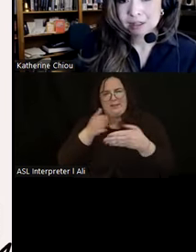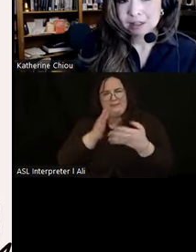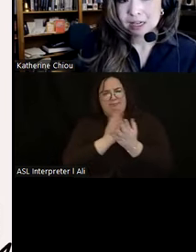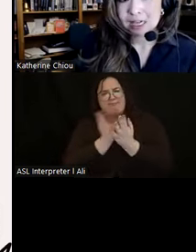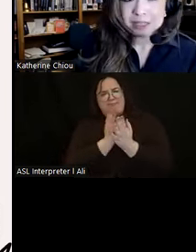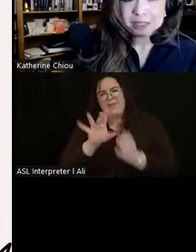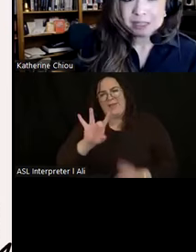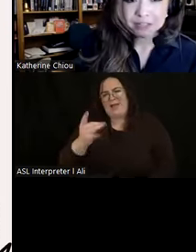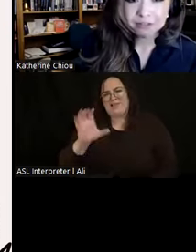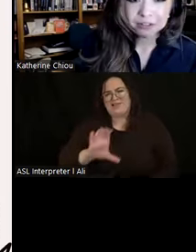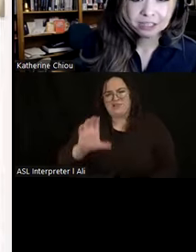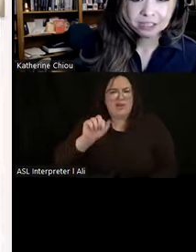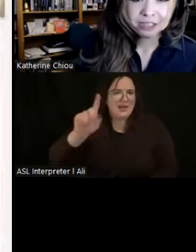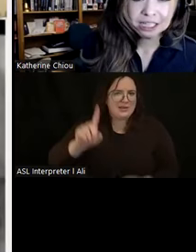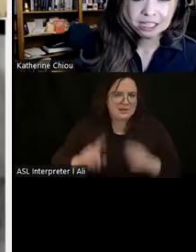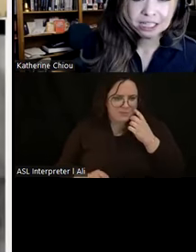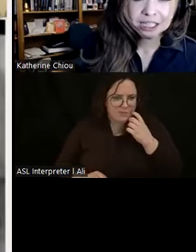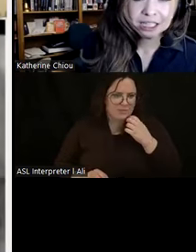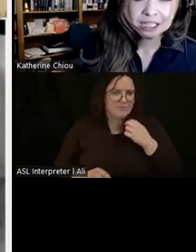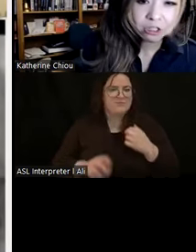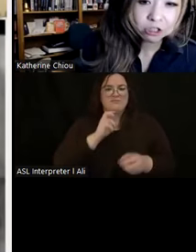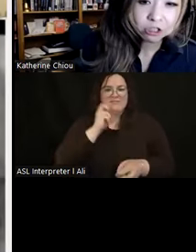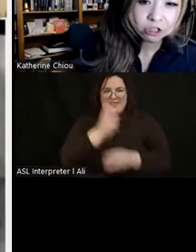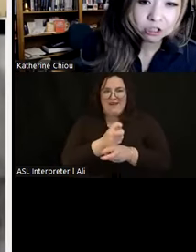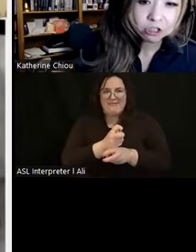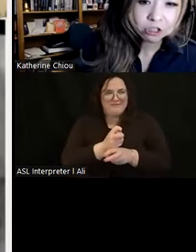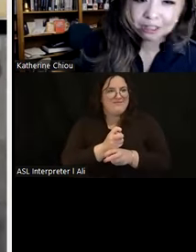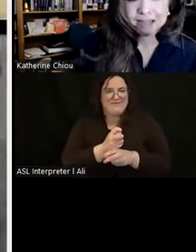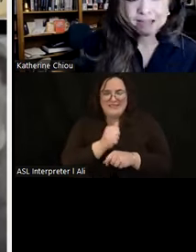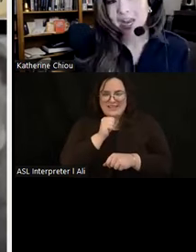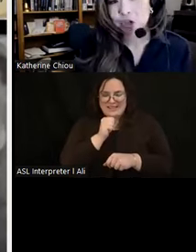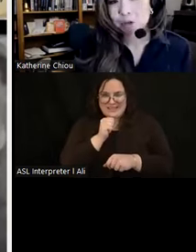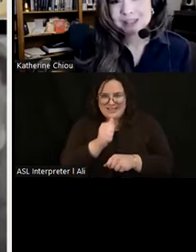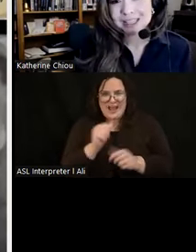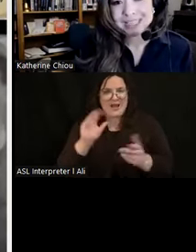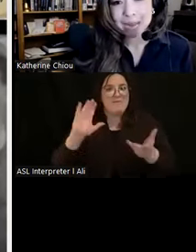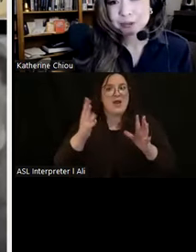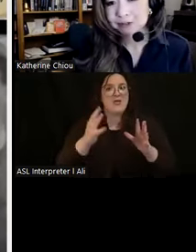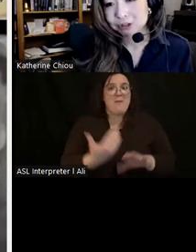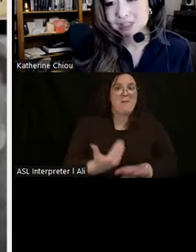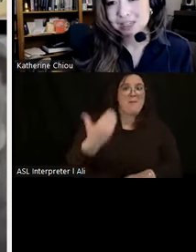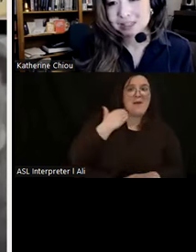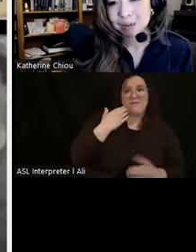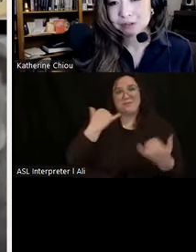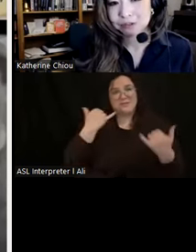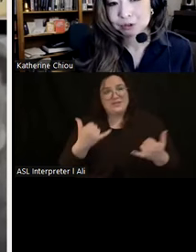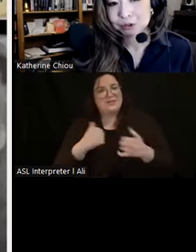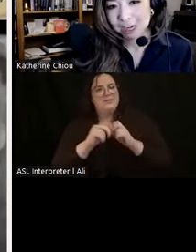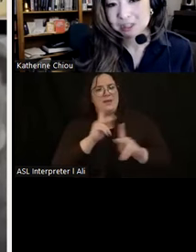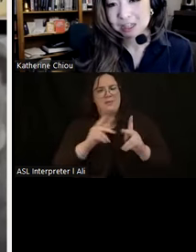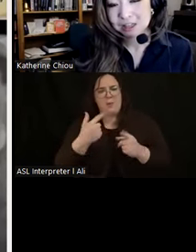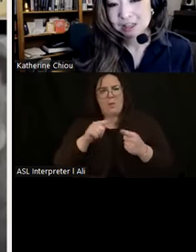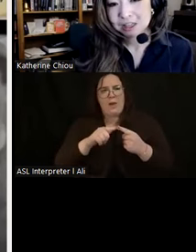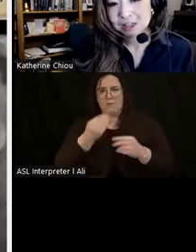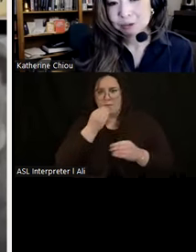It has been difficult lately not to draw parallels between past and present when thinking about how humans adapt to adversity in times of food